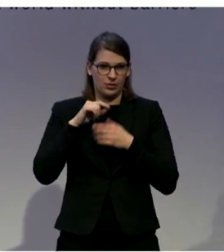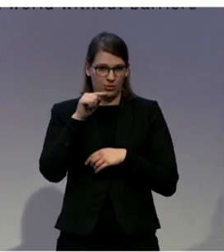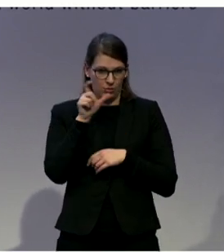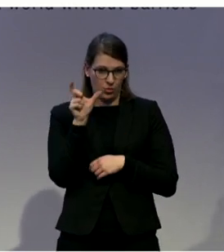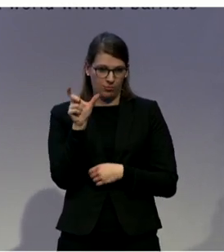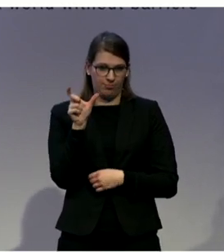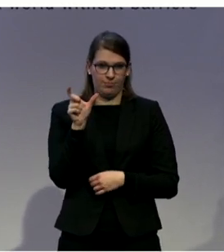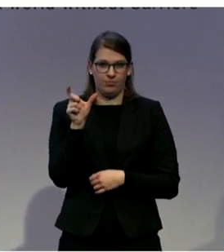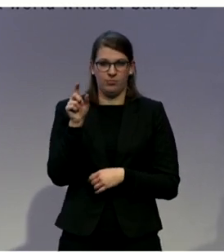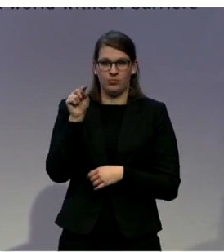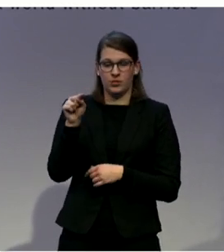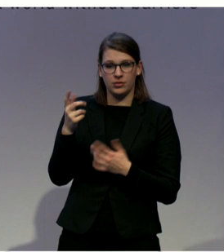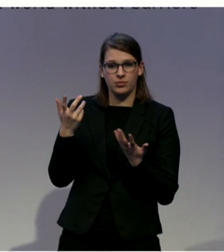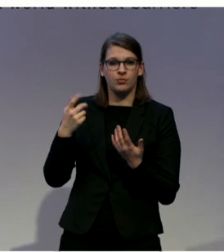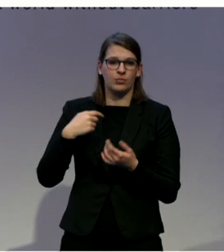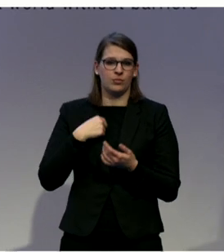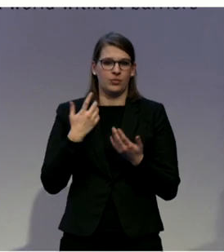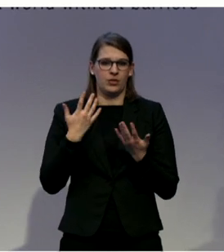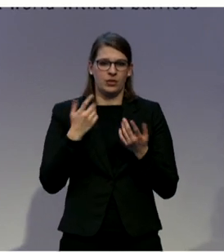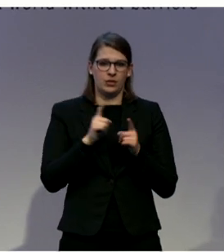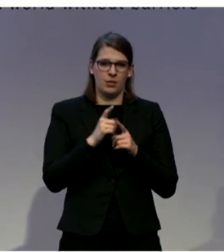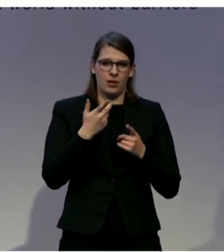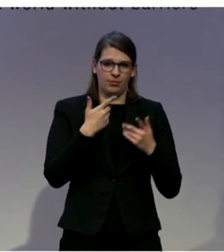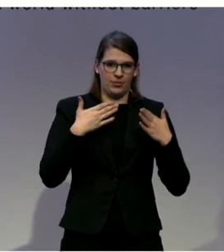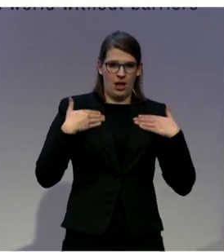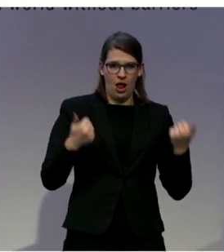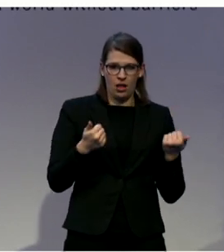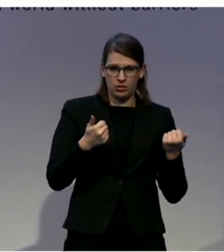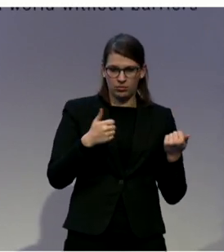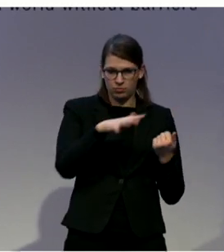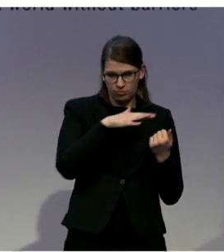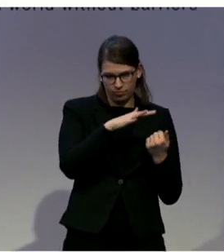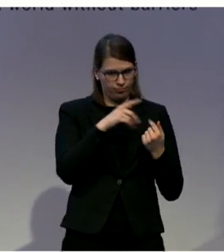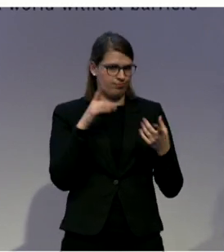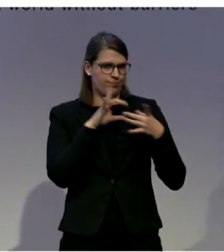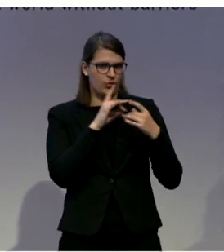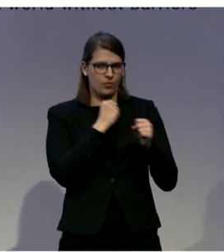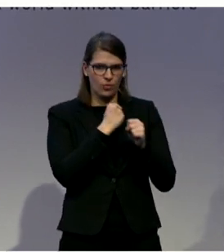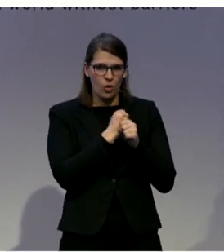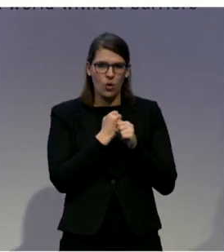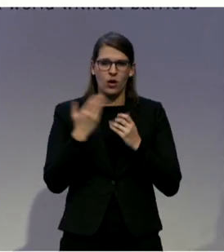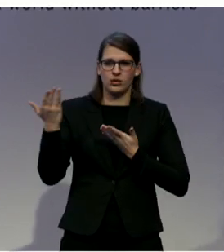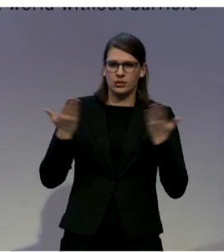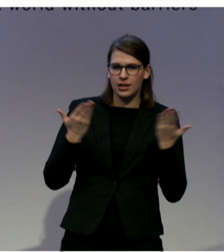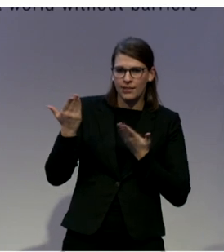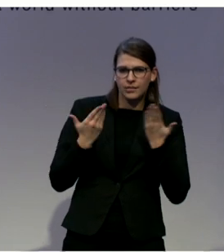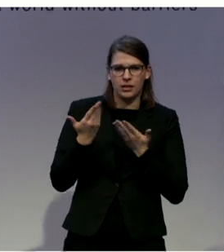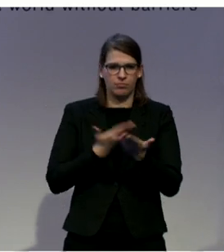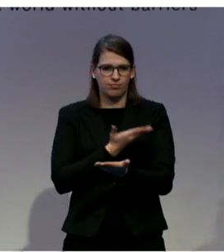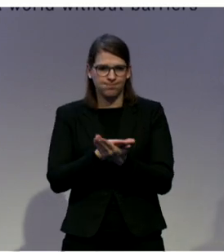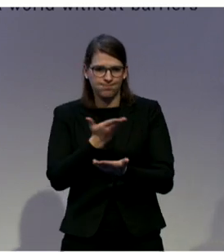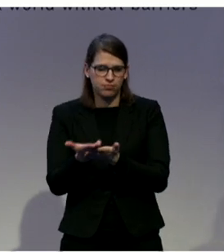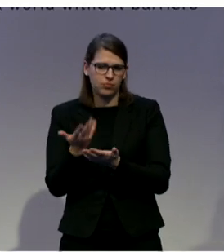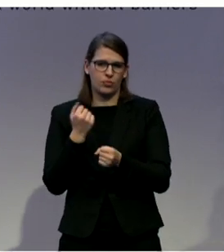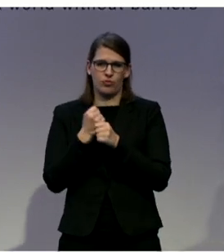Housing Departments and also with the HSE, but particularly closely with service providers and with people who use services as well. At